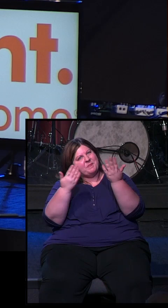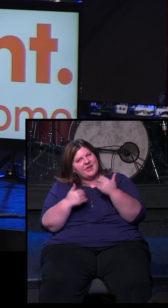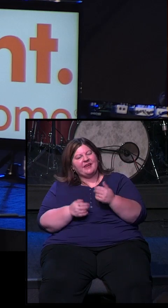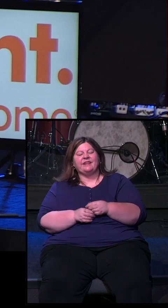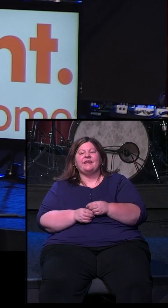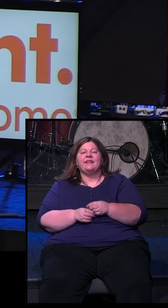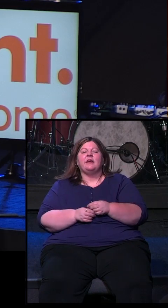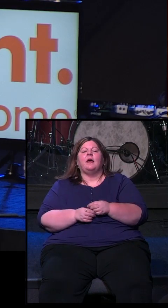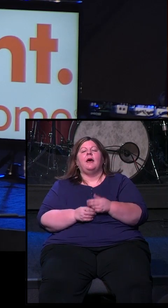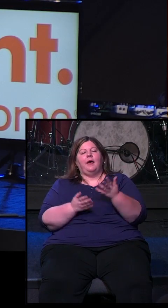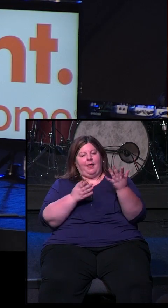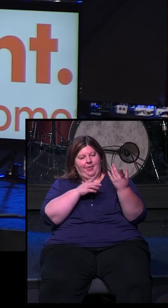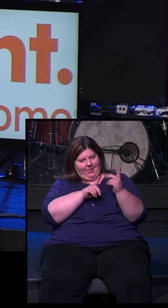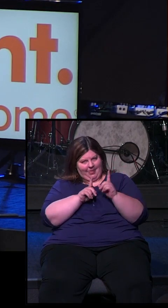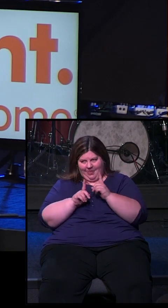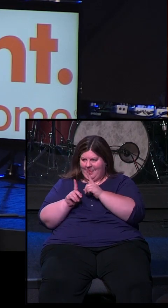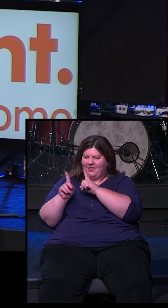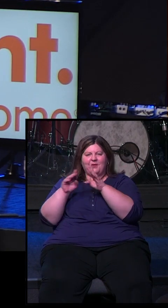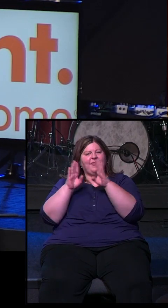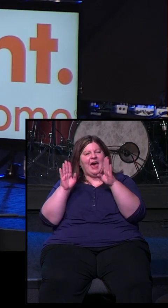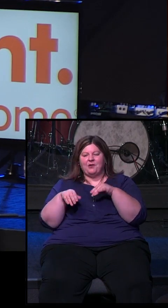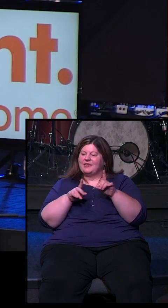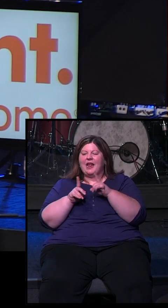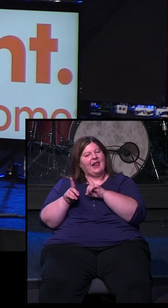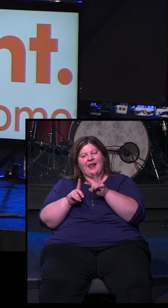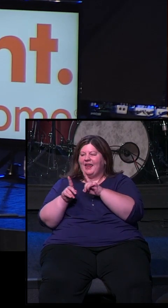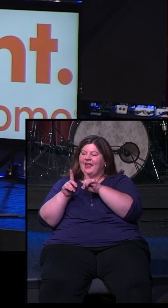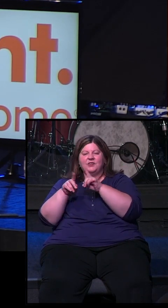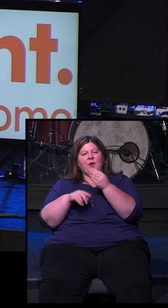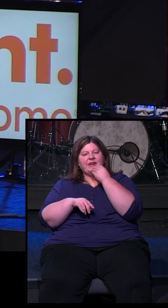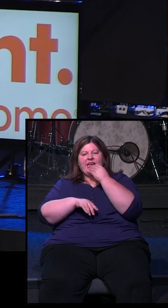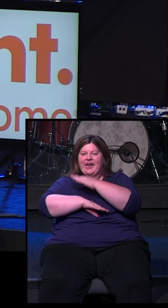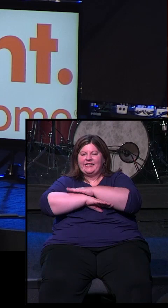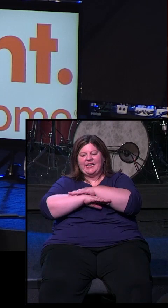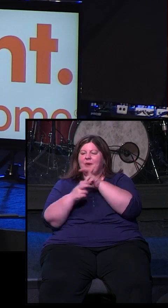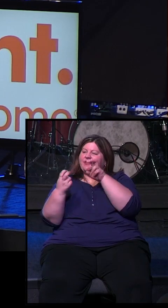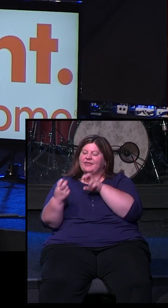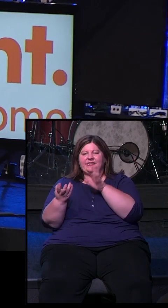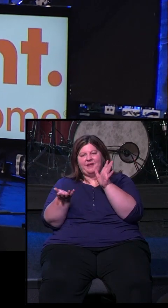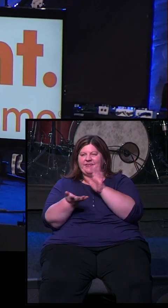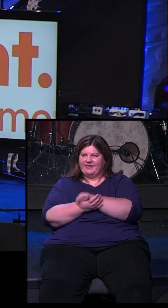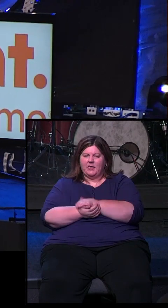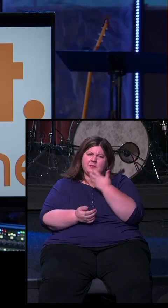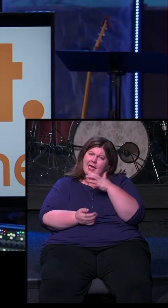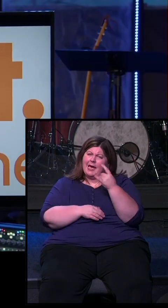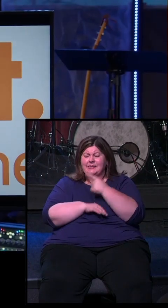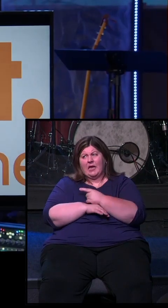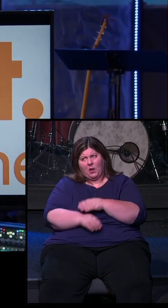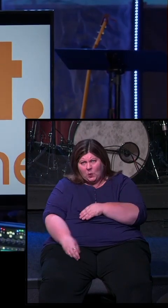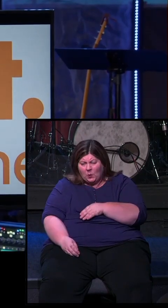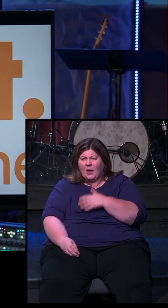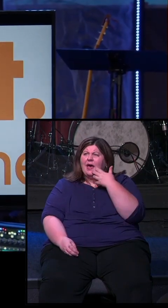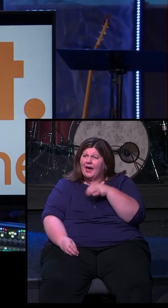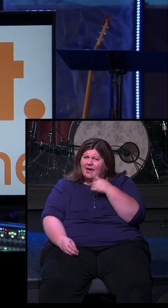you come in? And she led him through our house, through to our dining room table, sat him down. And since it was such a hot day, she said, oh, man, it's